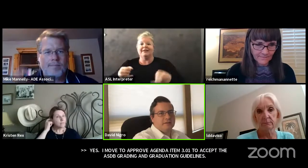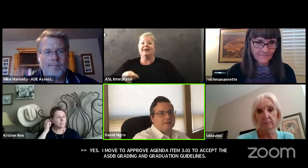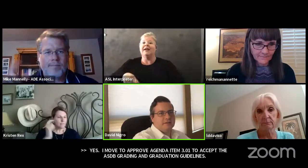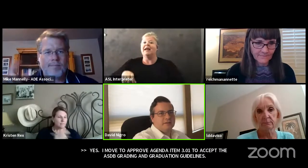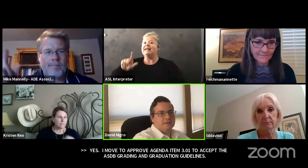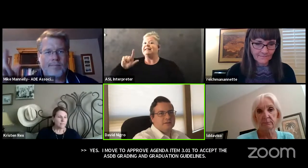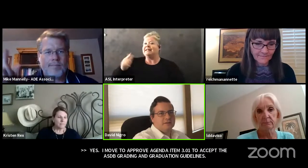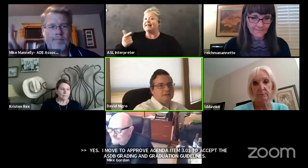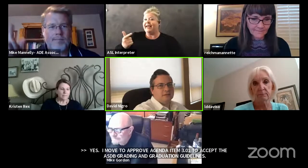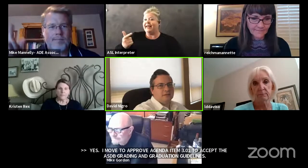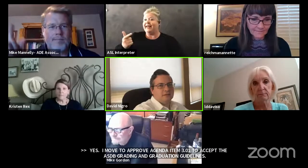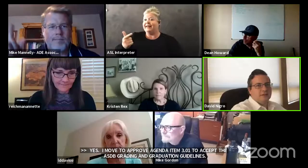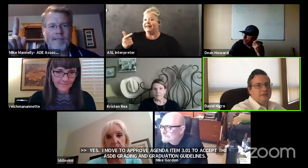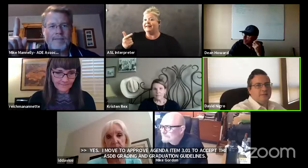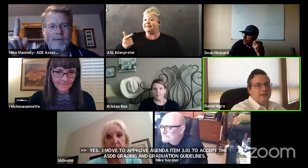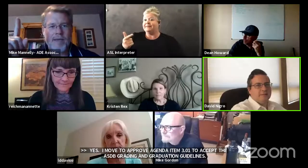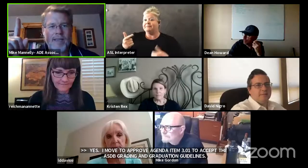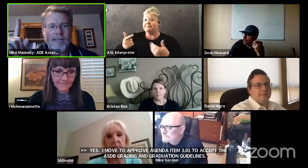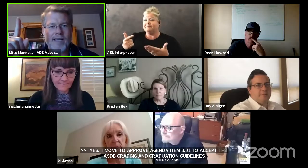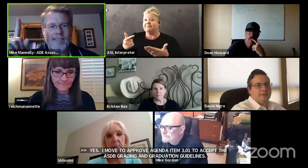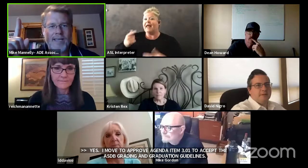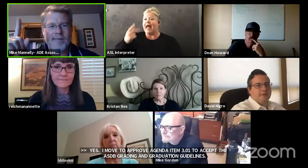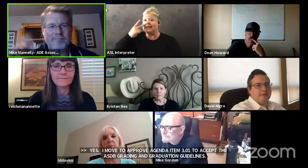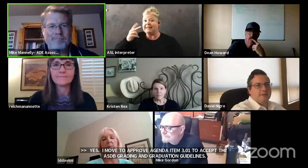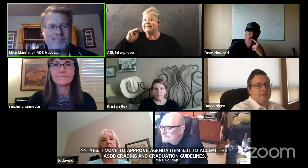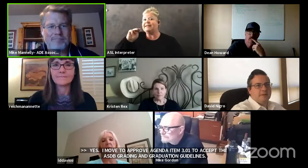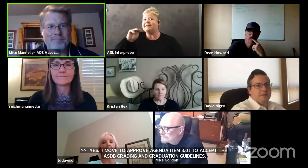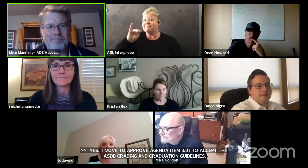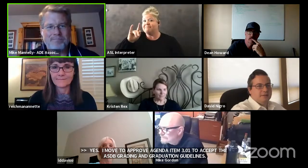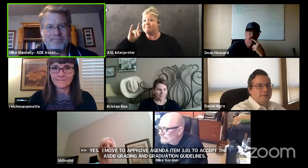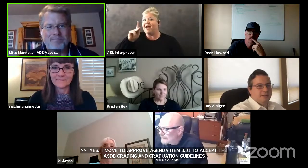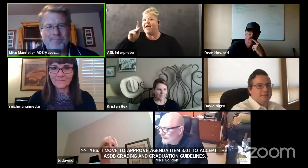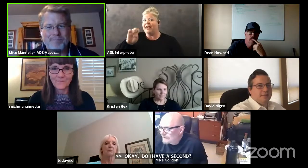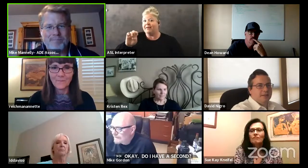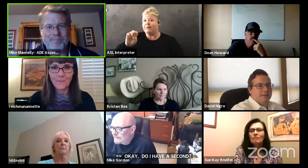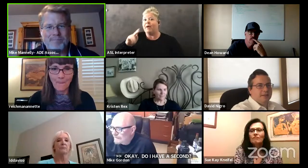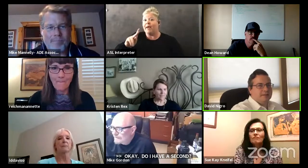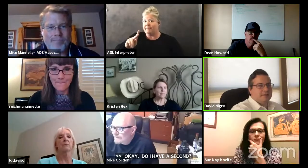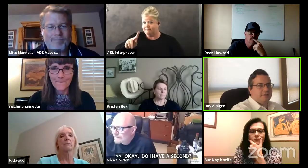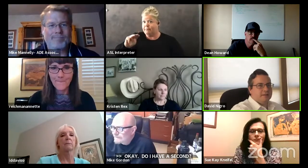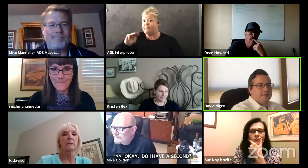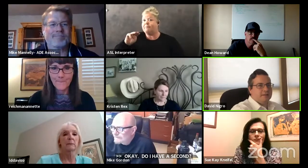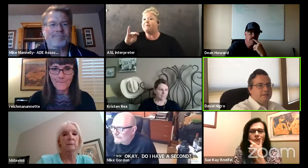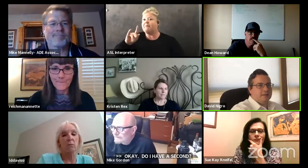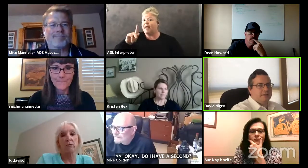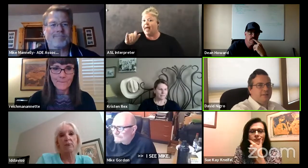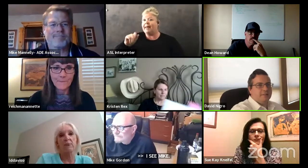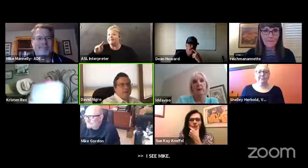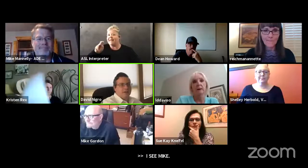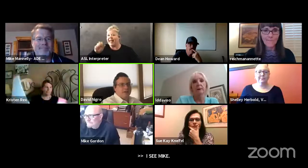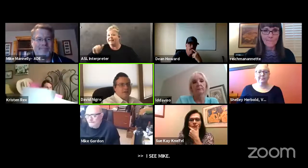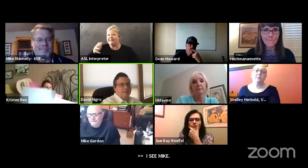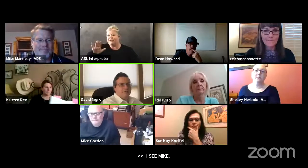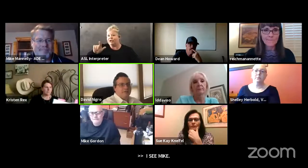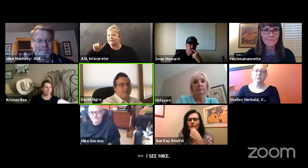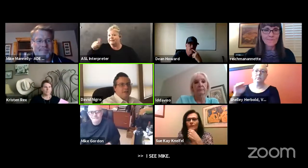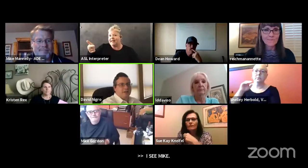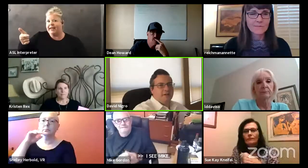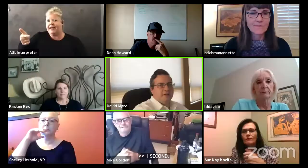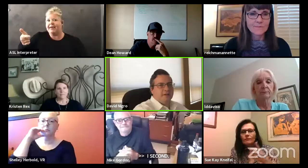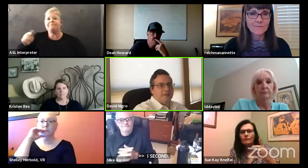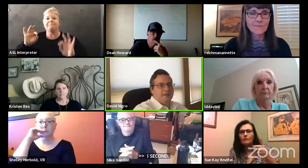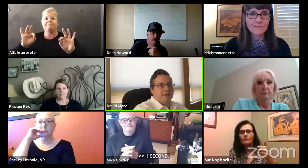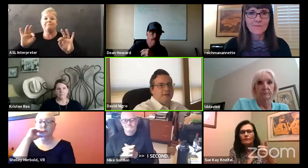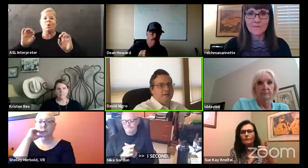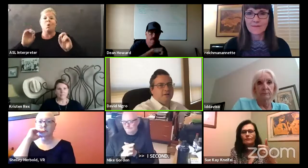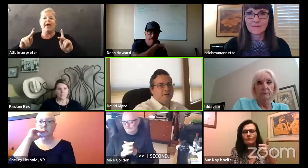i see mike manley has seconded um so again for the voting